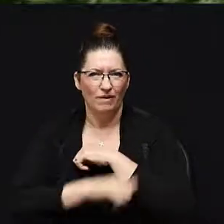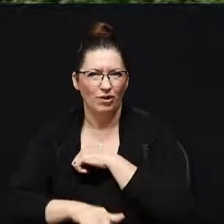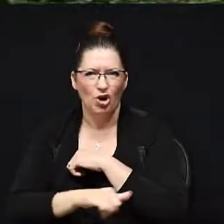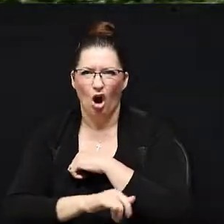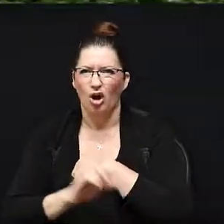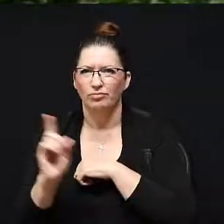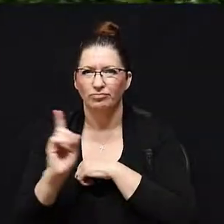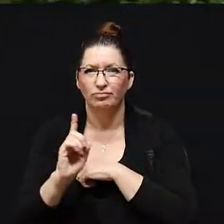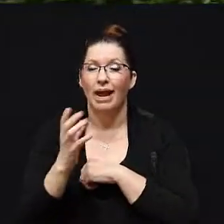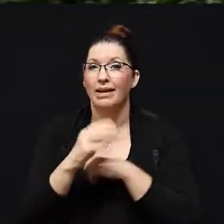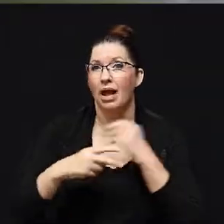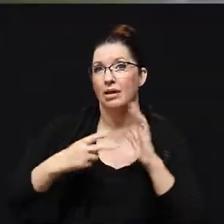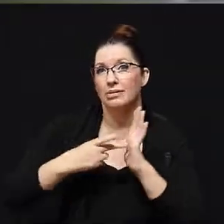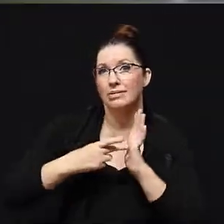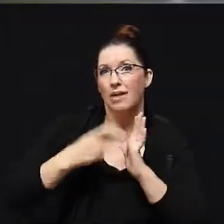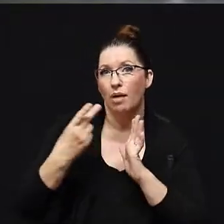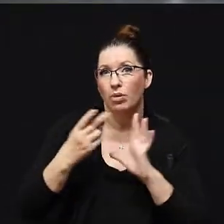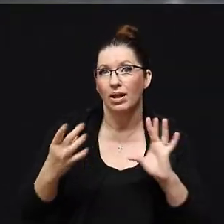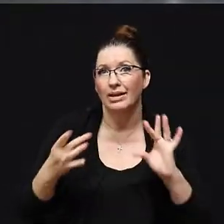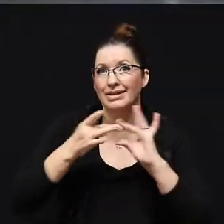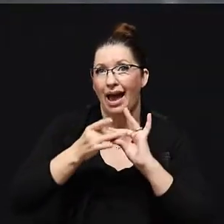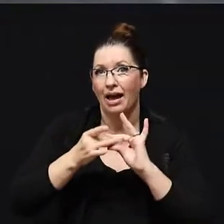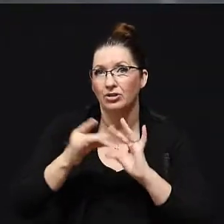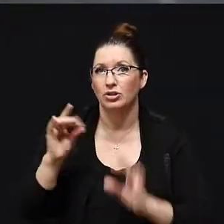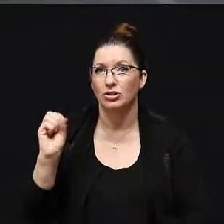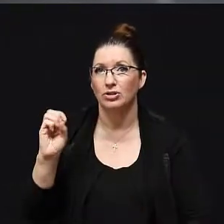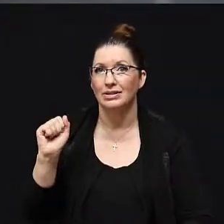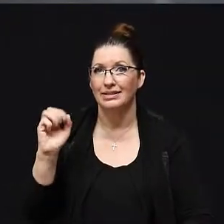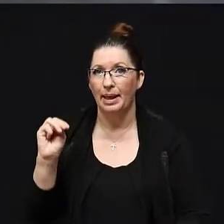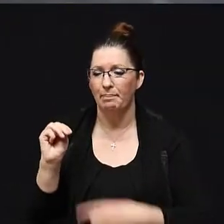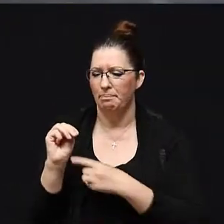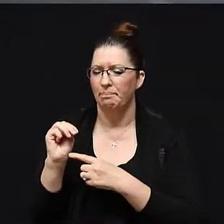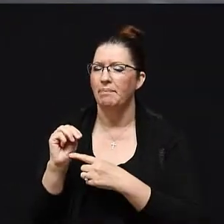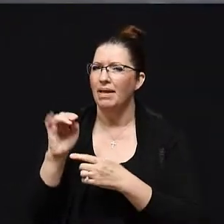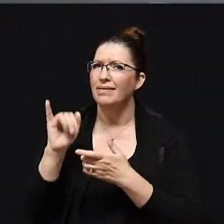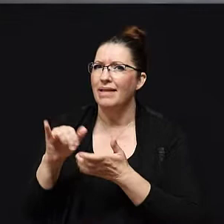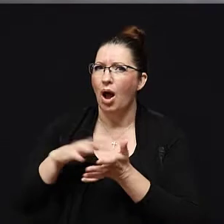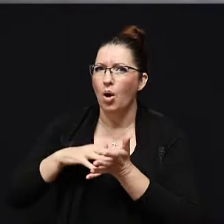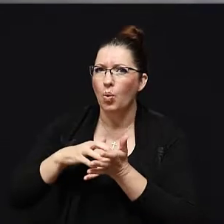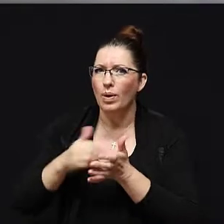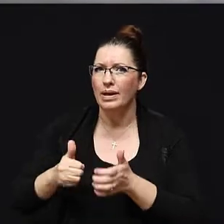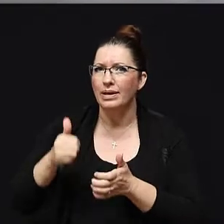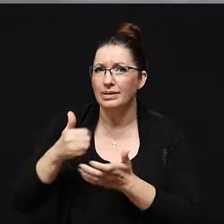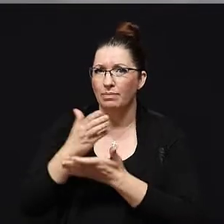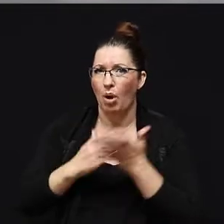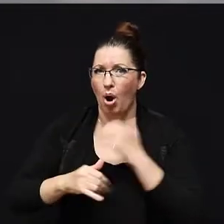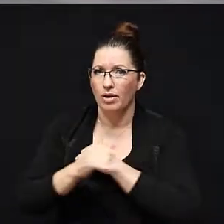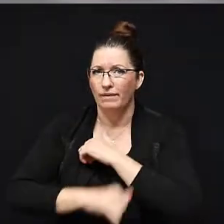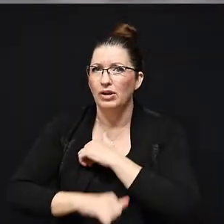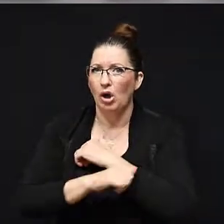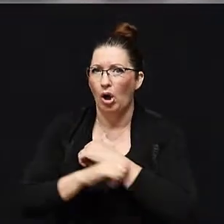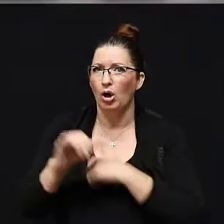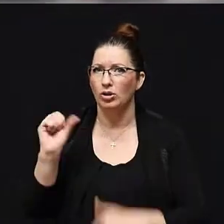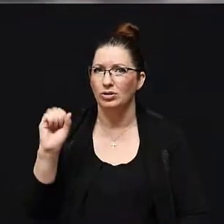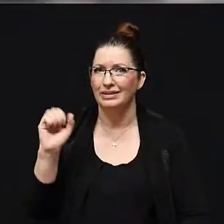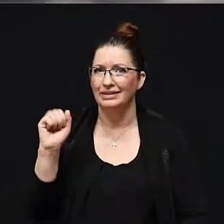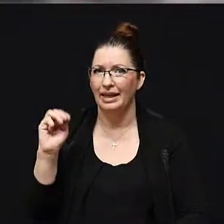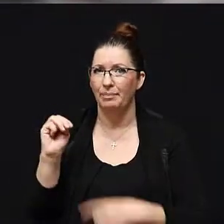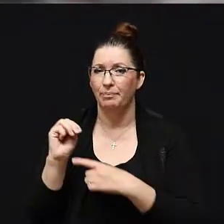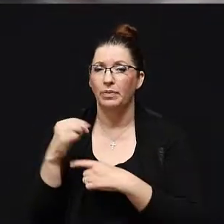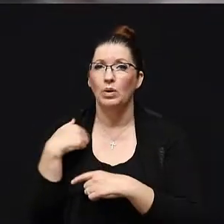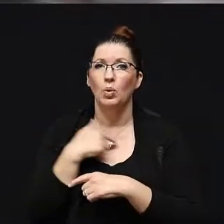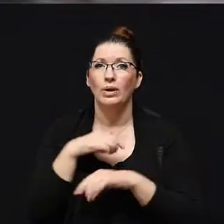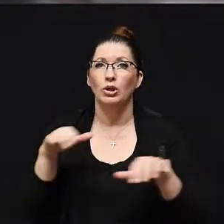also double attach our seam. The seam is the weakest part of your yard in the install process. So what we've done is we both glue